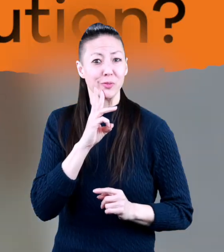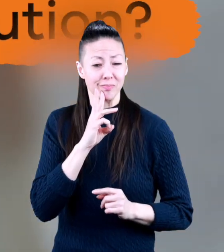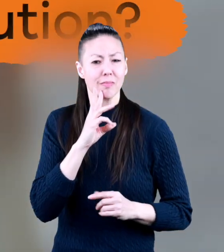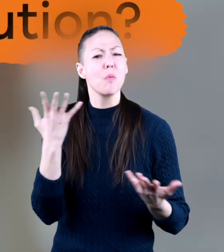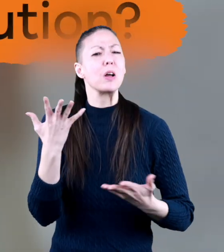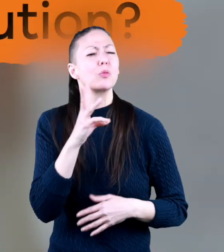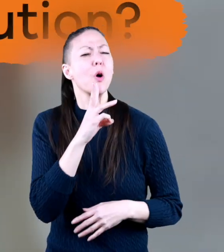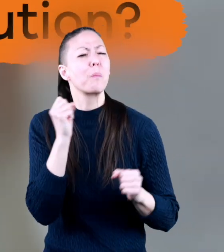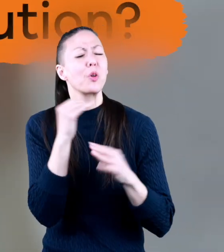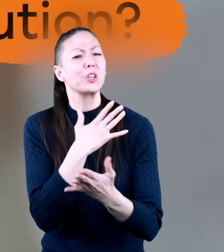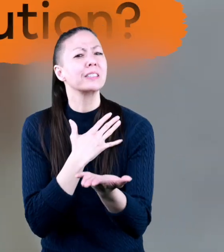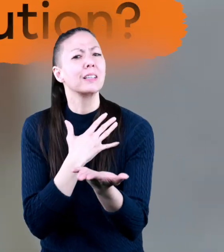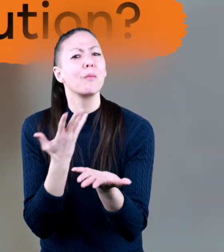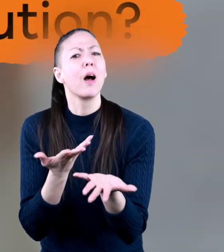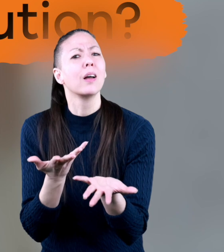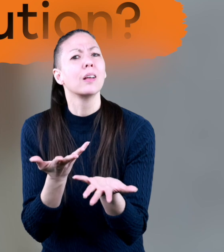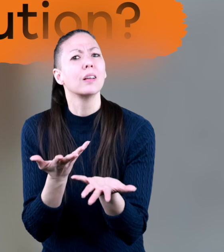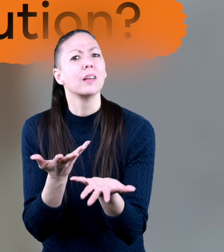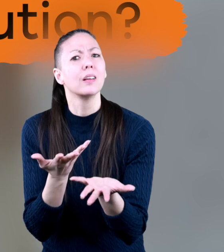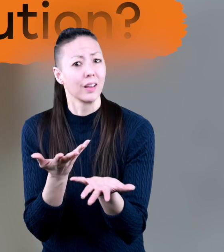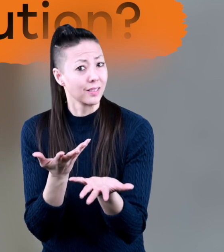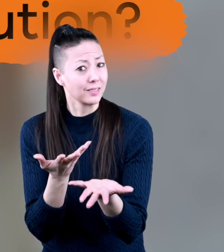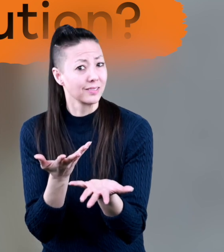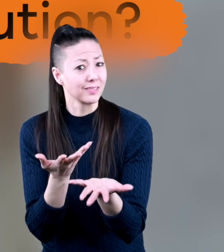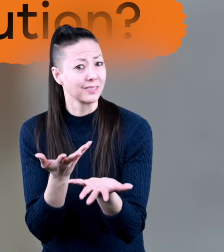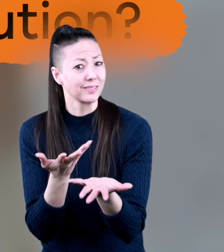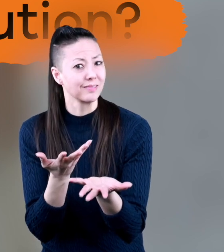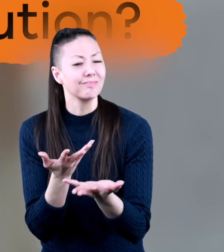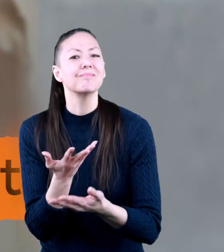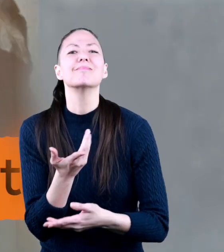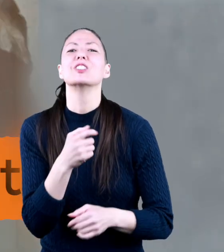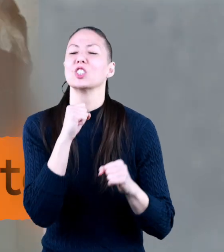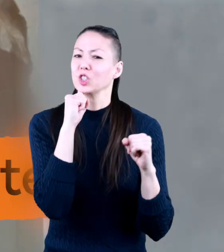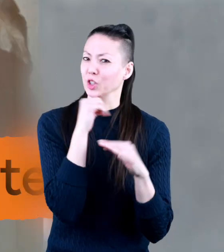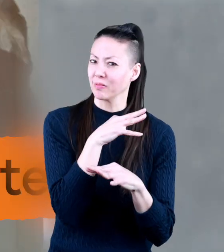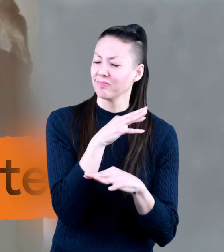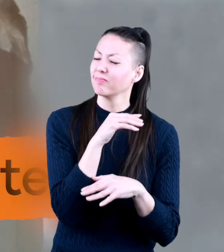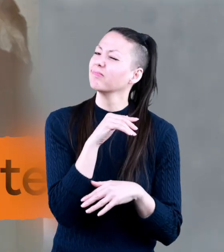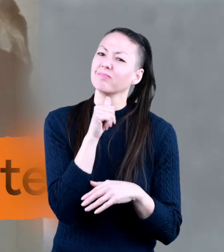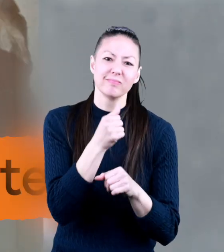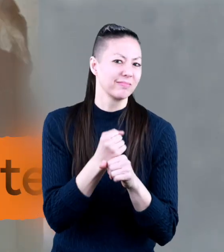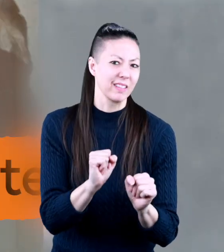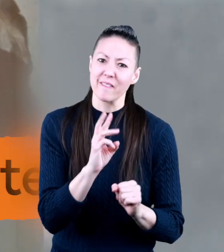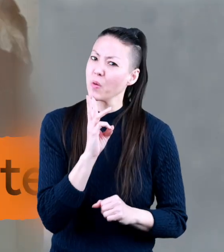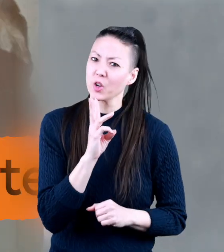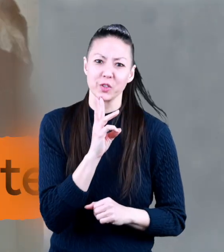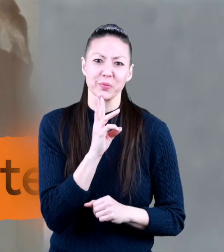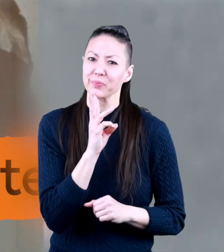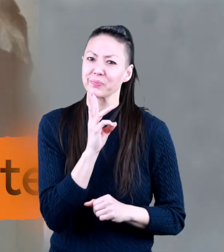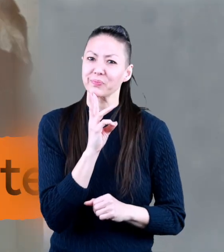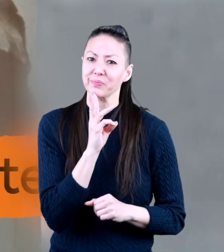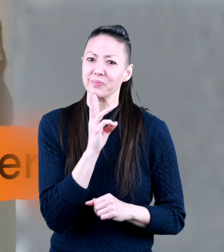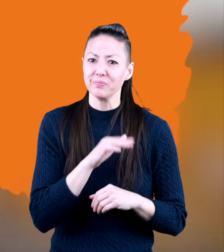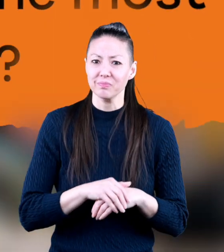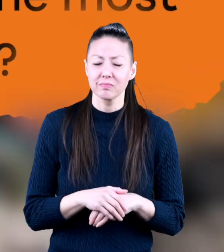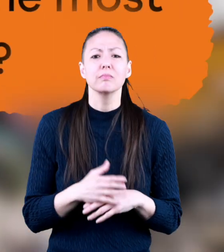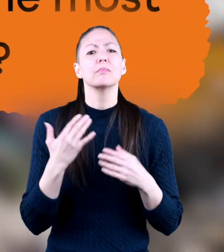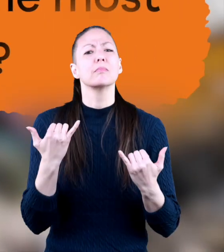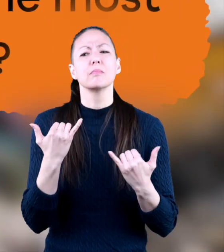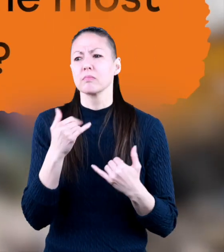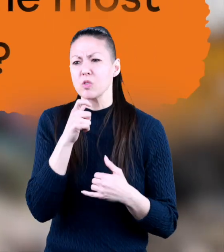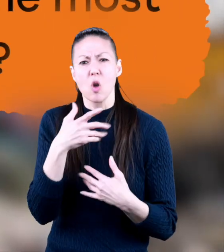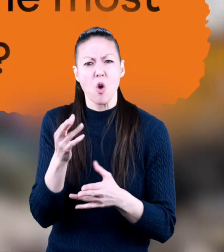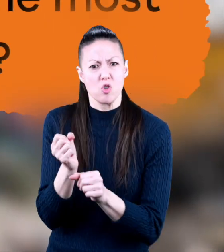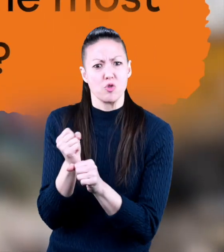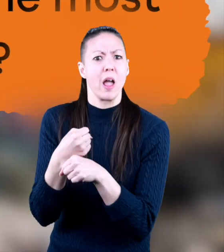what is water pollution dirty unsafe water water